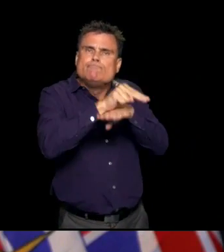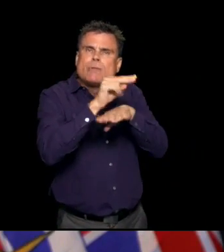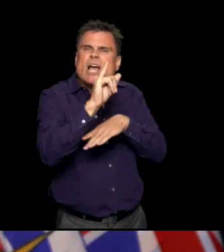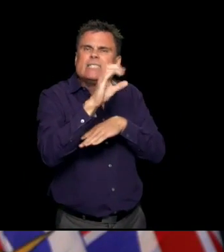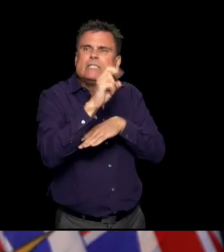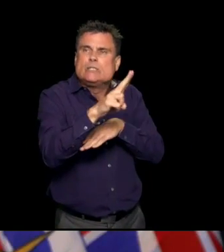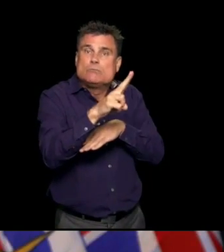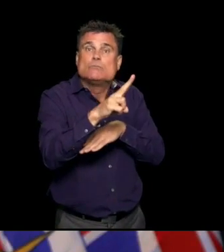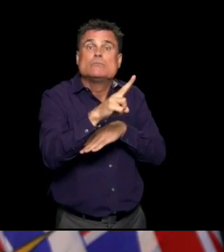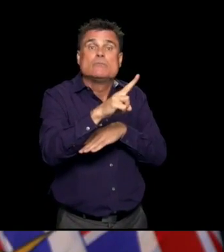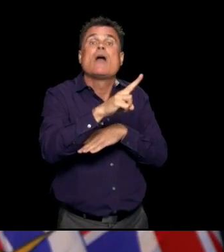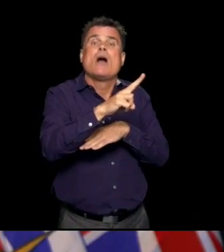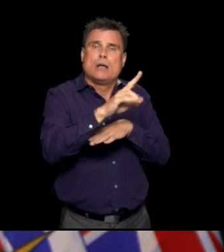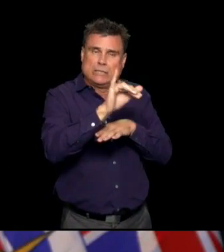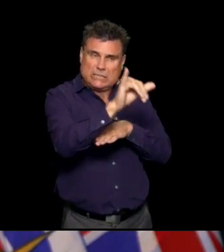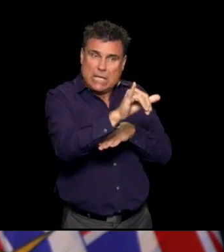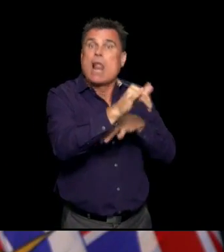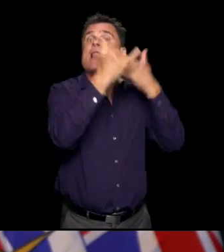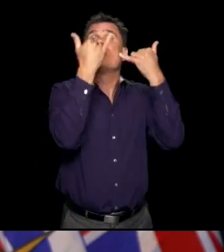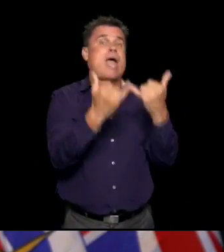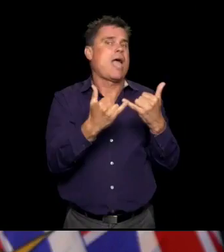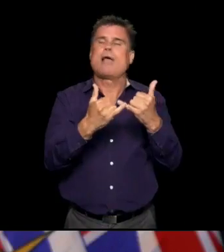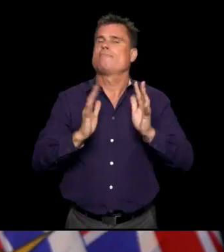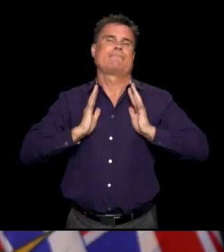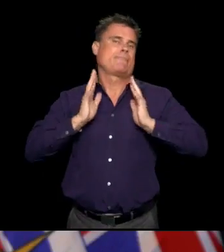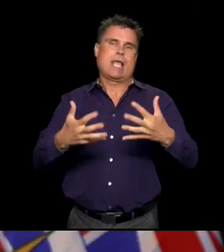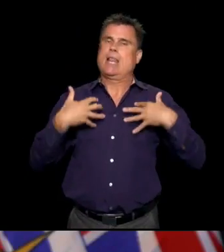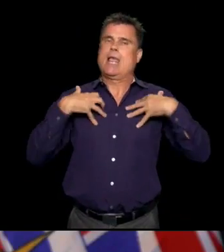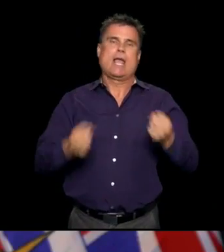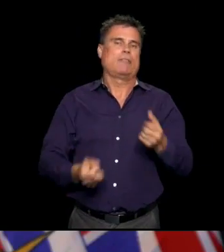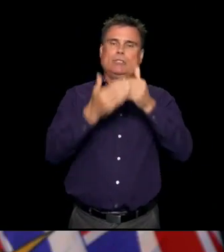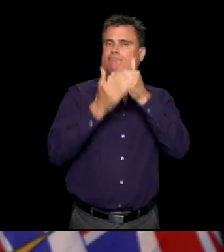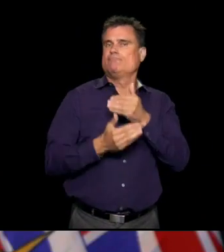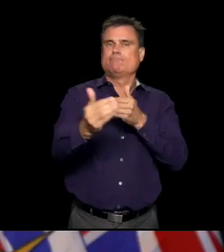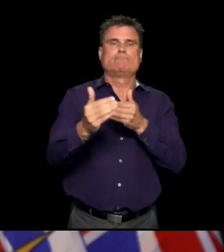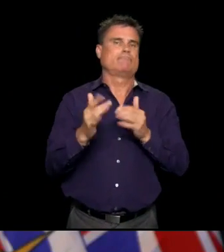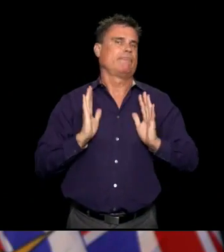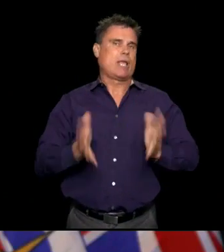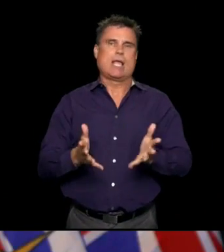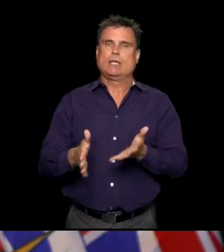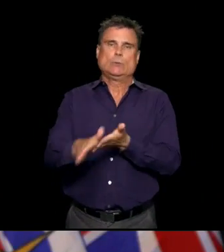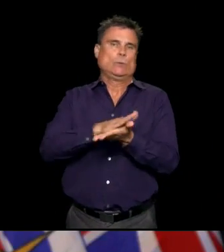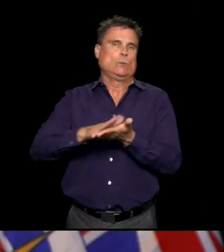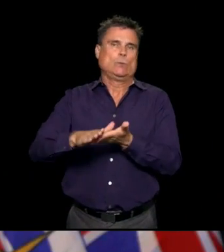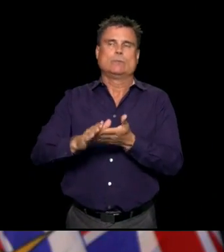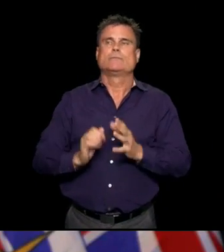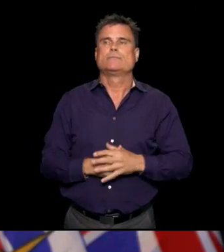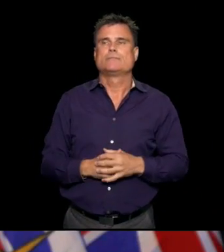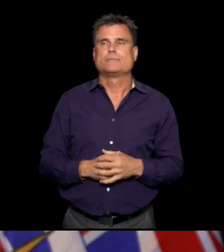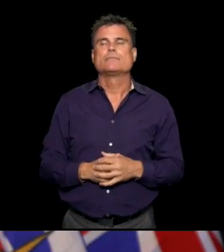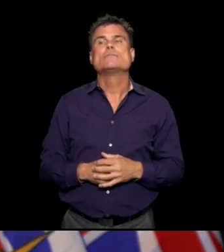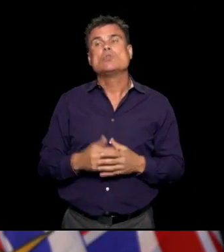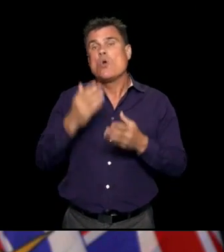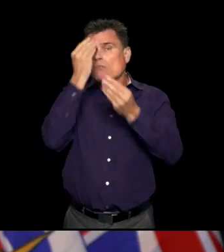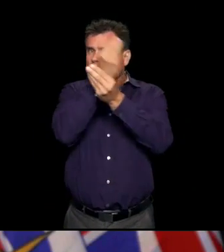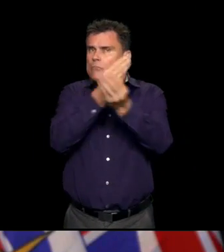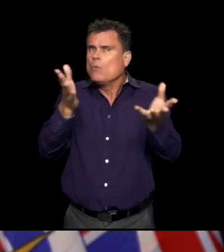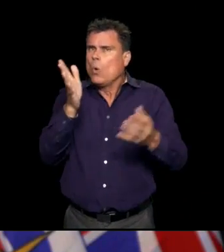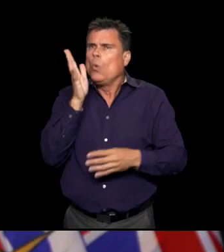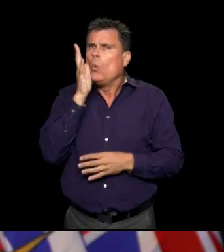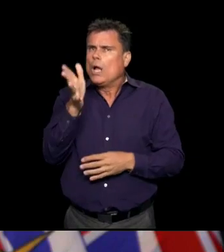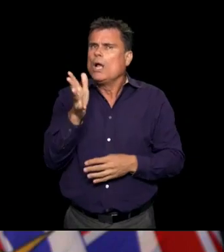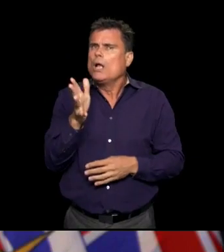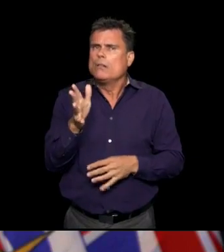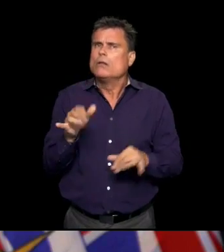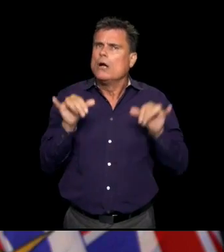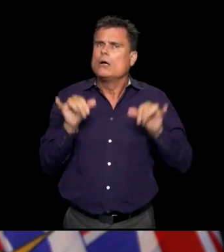These are serious illnesses as we know. But there this is a reflection of the fact that our system works. We have been monitoring this across